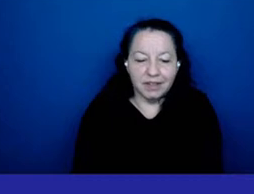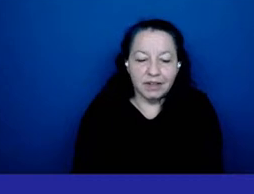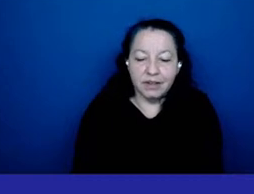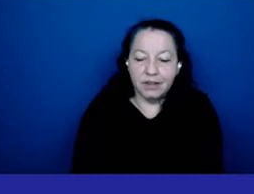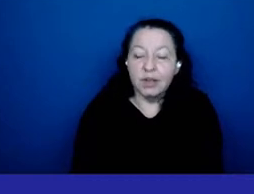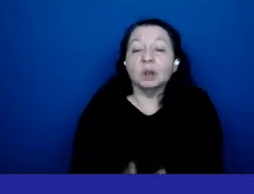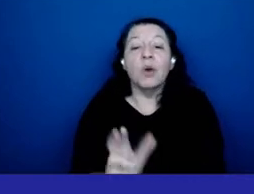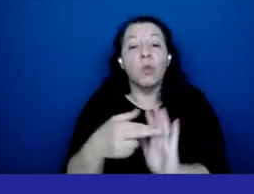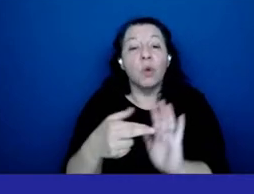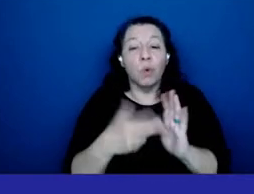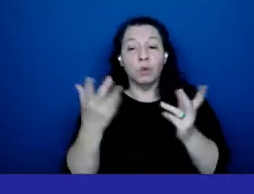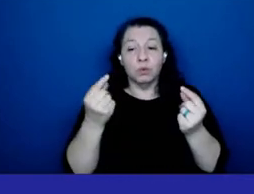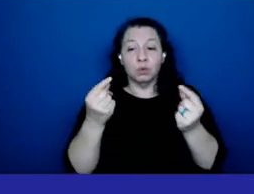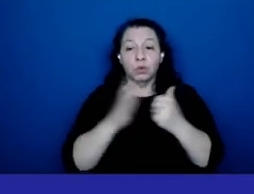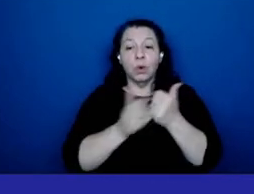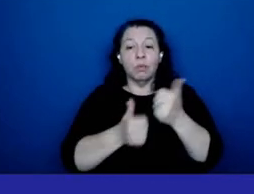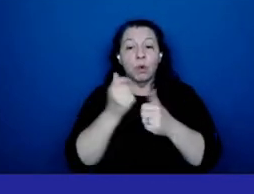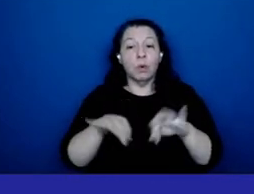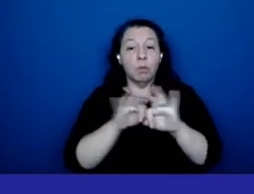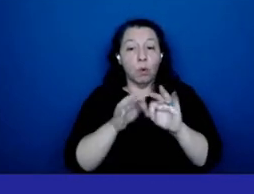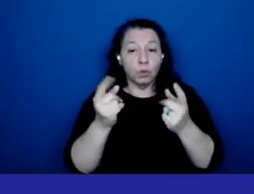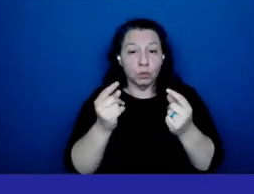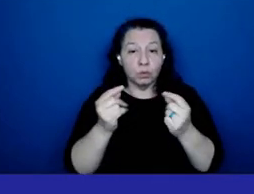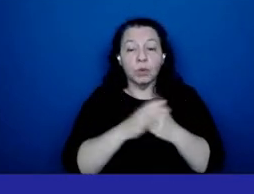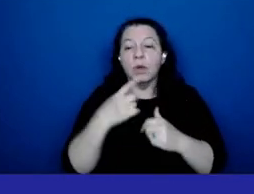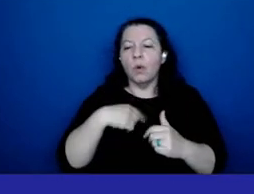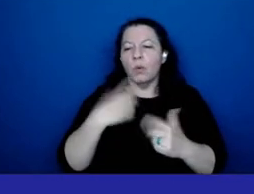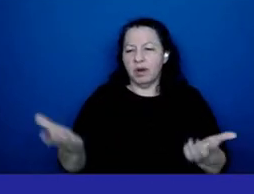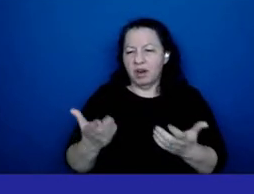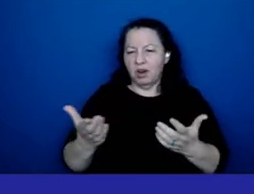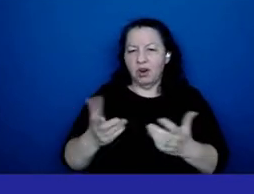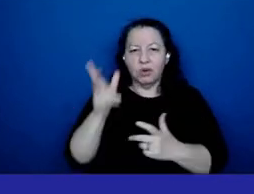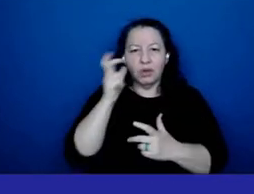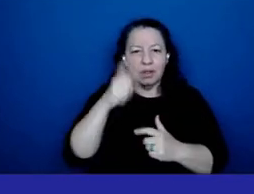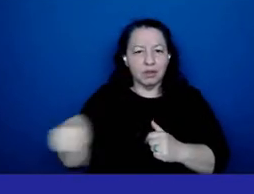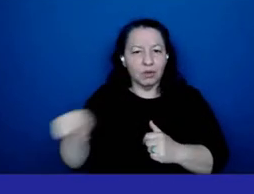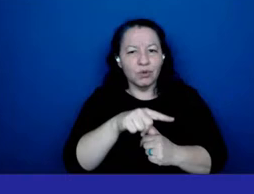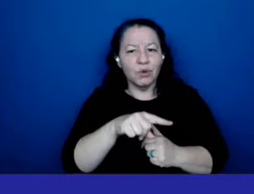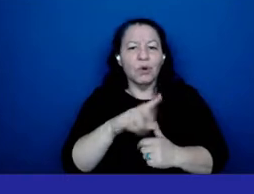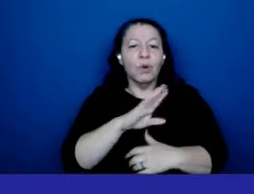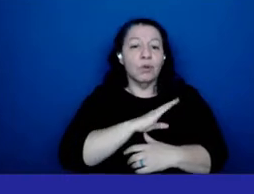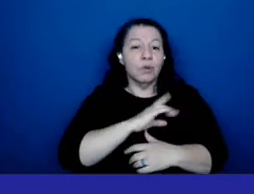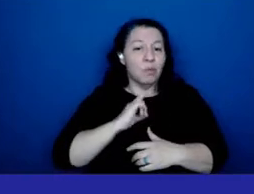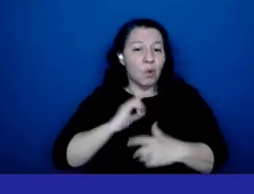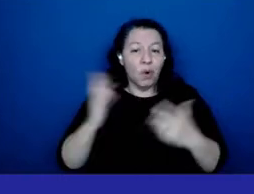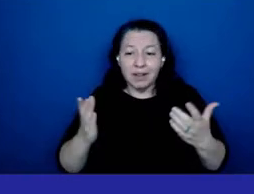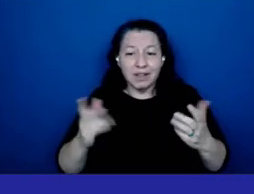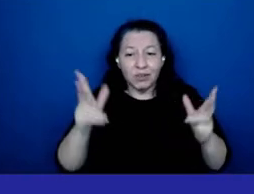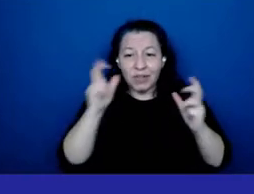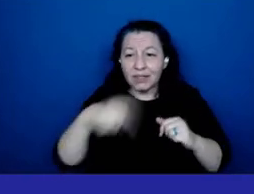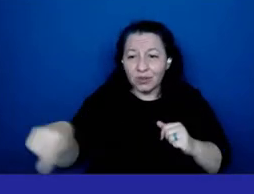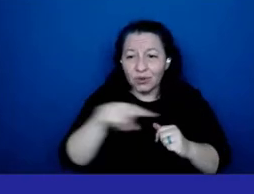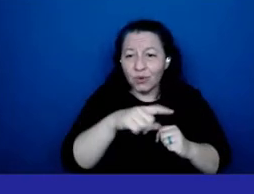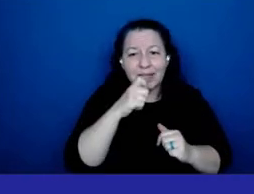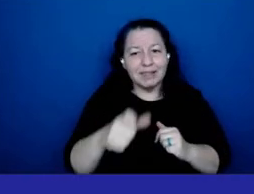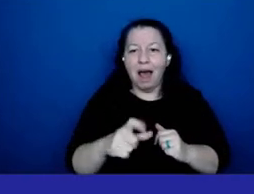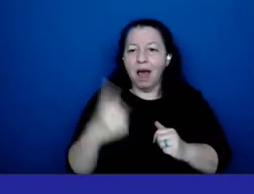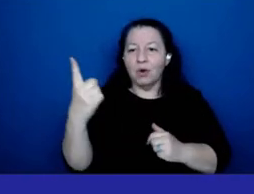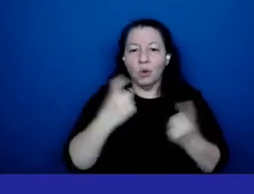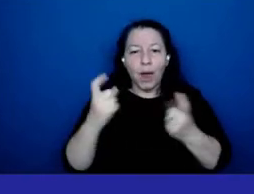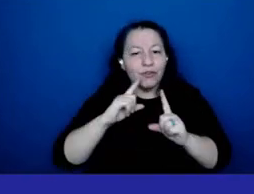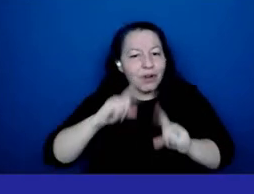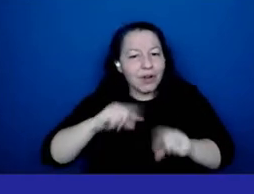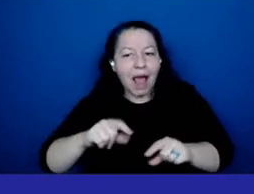most important thing to understand is that we are here to listen to you the board is here to listen to you it's not a q a session it's not a